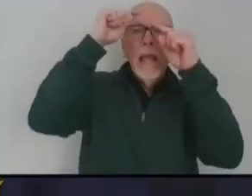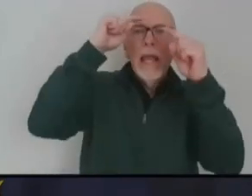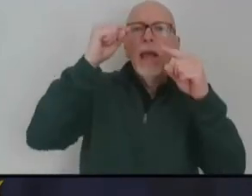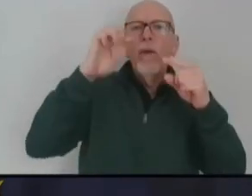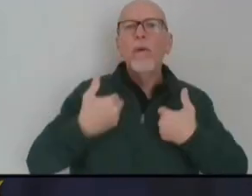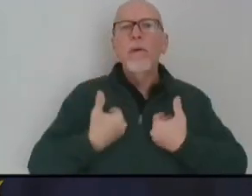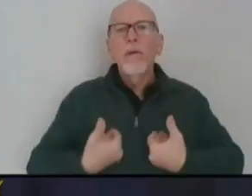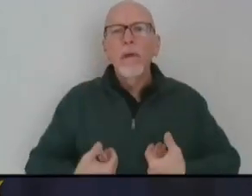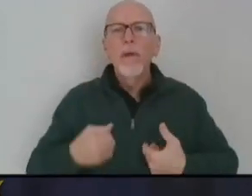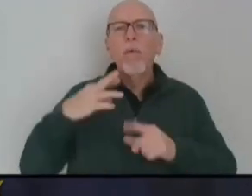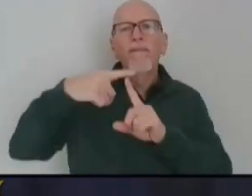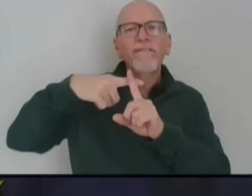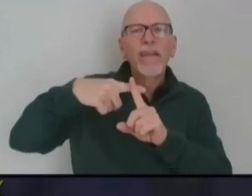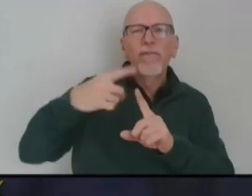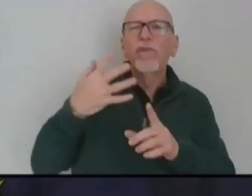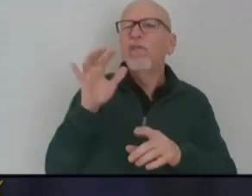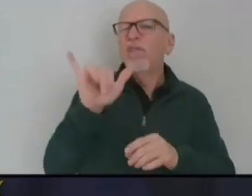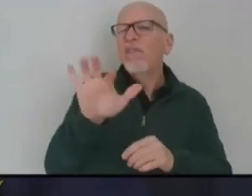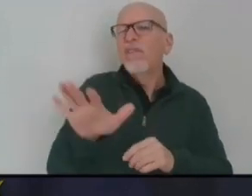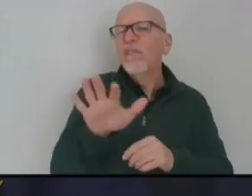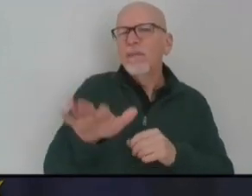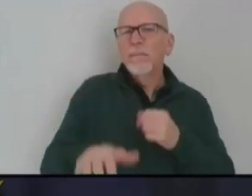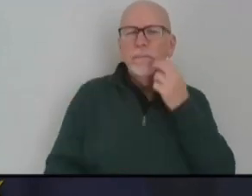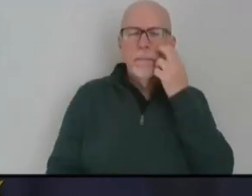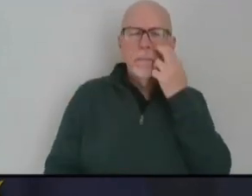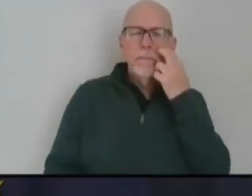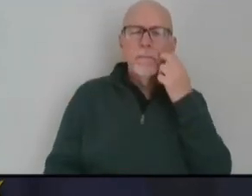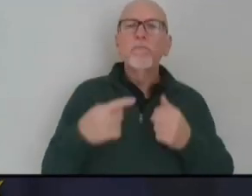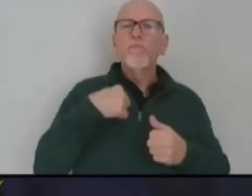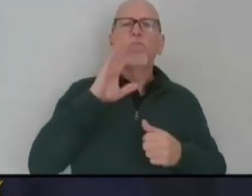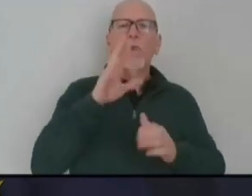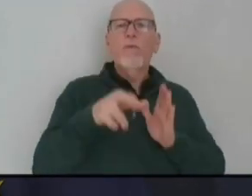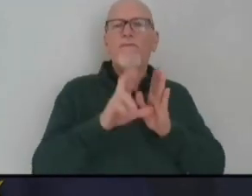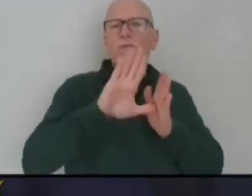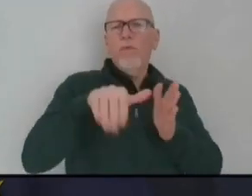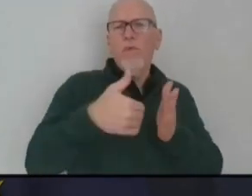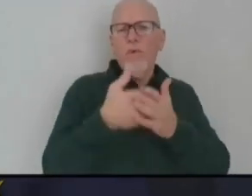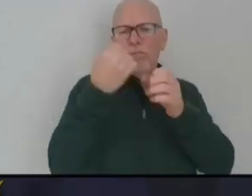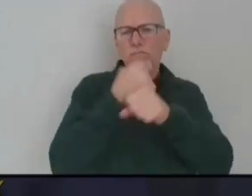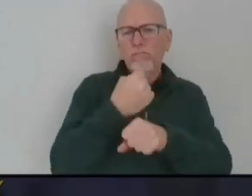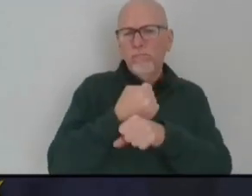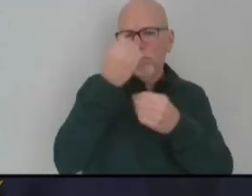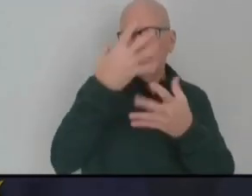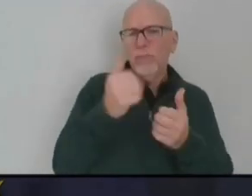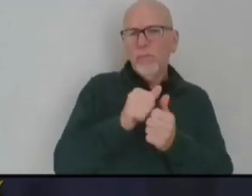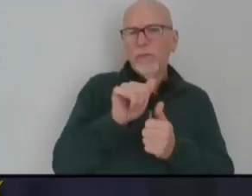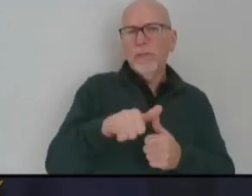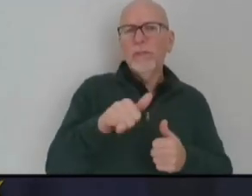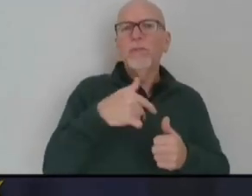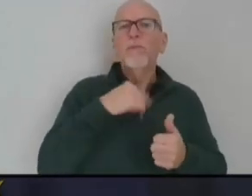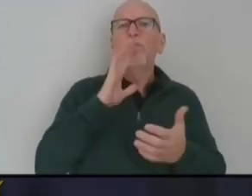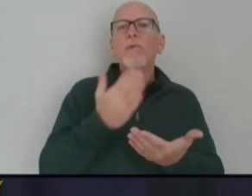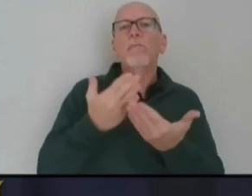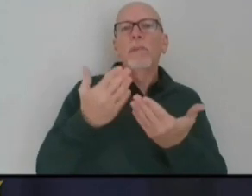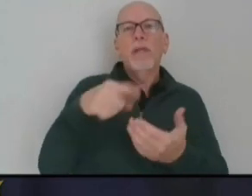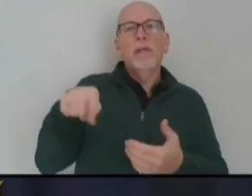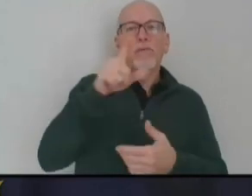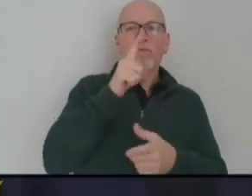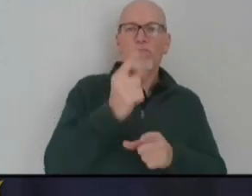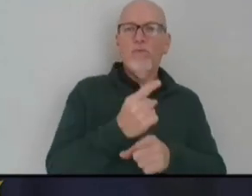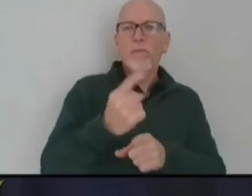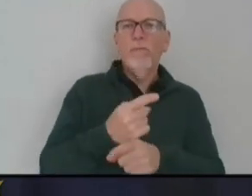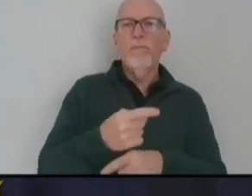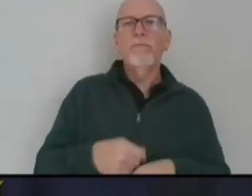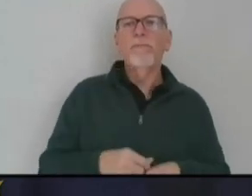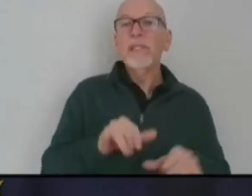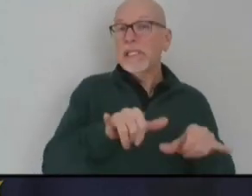fever. We will review all data that comes with the vaccines and make sure we recommend it for those who it is appropriate. We take similar steps with